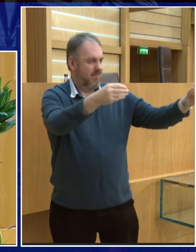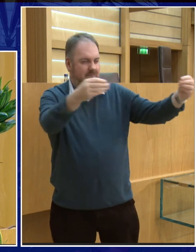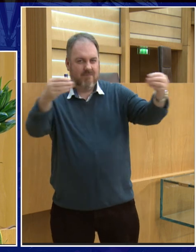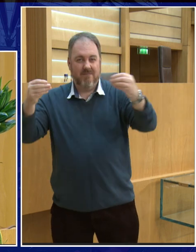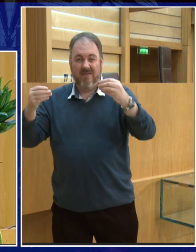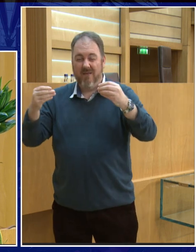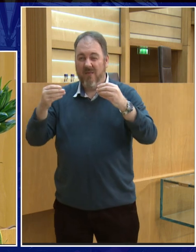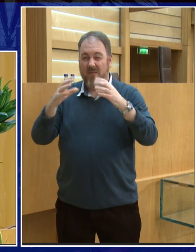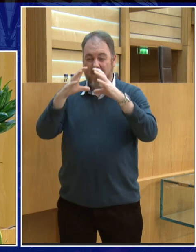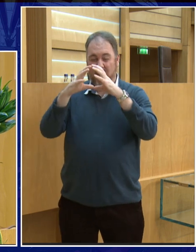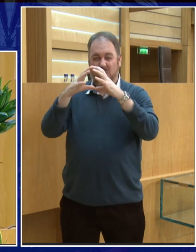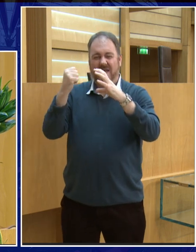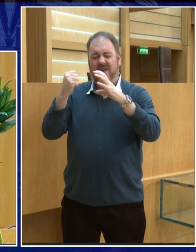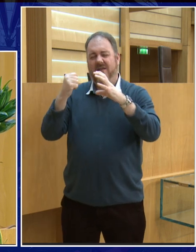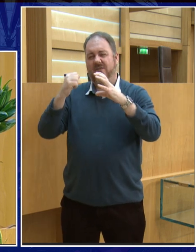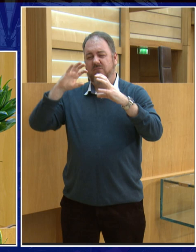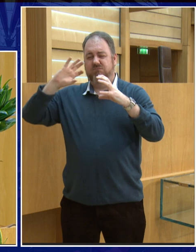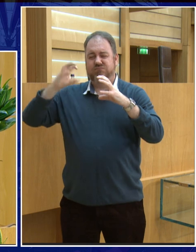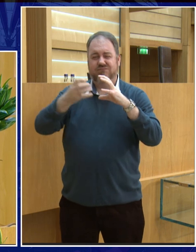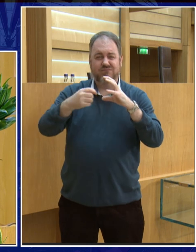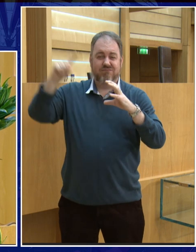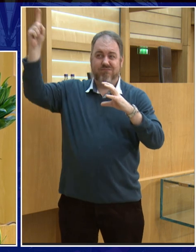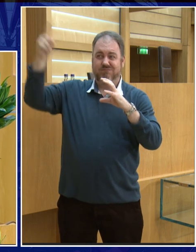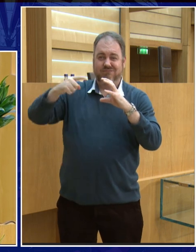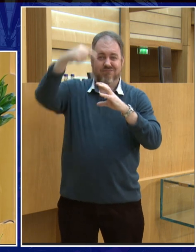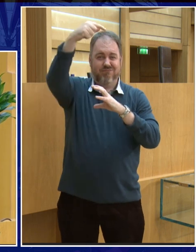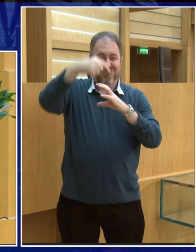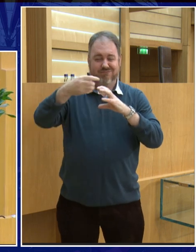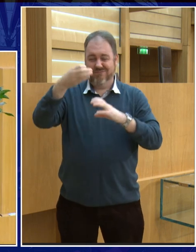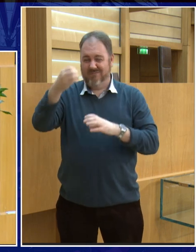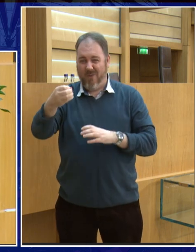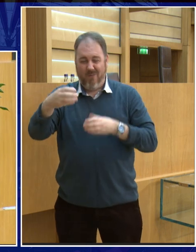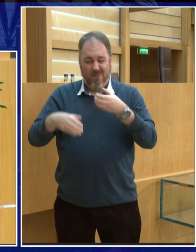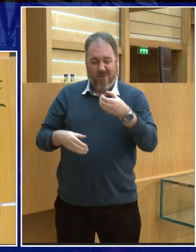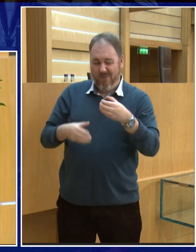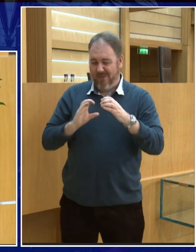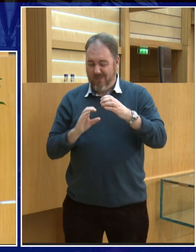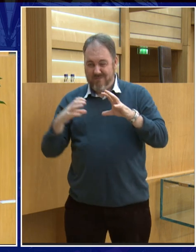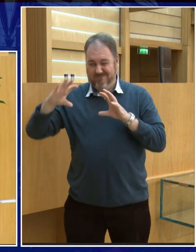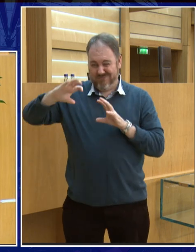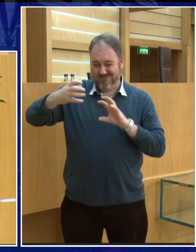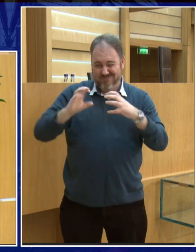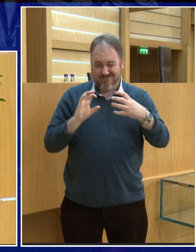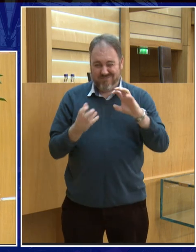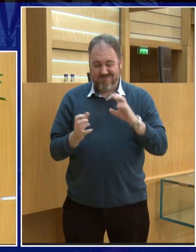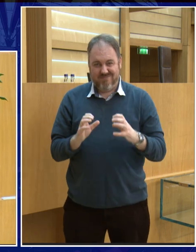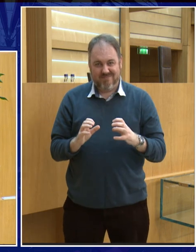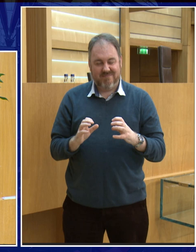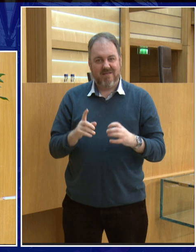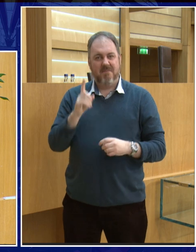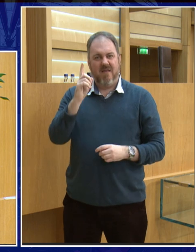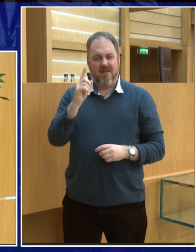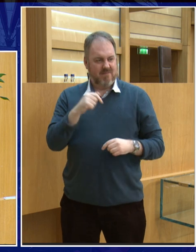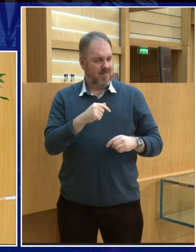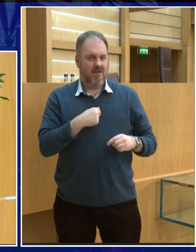is covered in craters. Now, this is quite interesting because it's very, very different from the Earth. If you look at sort of the planet Earth, you see